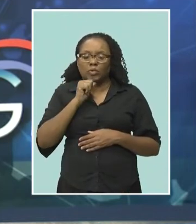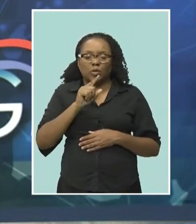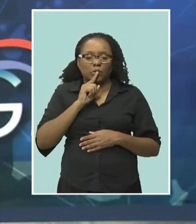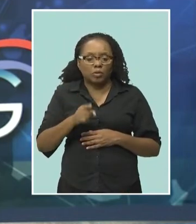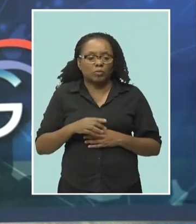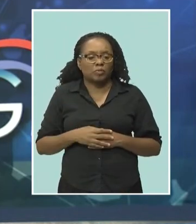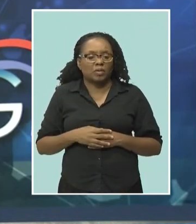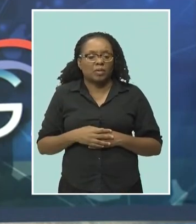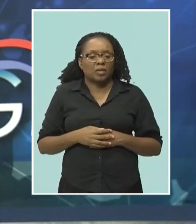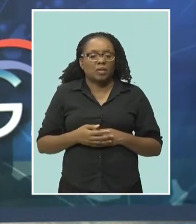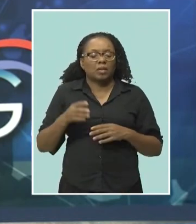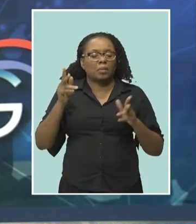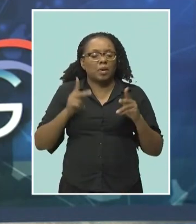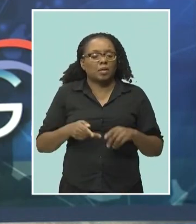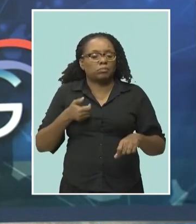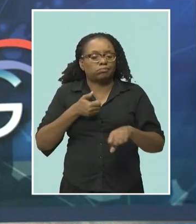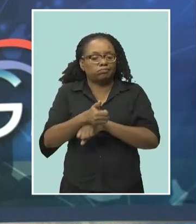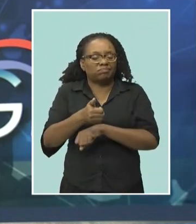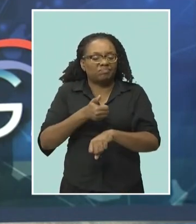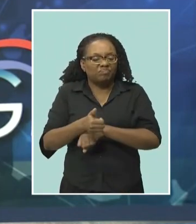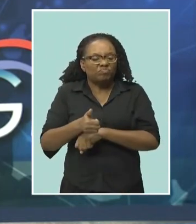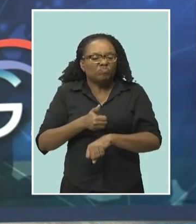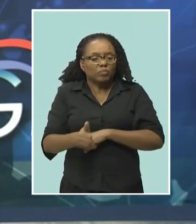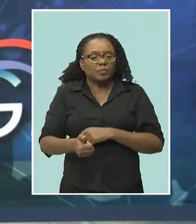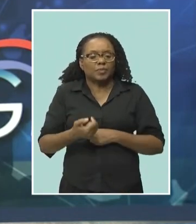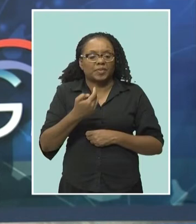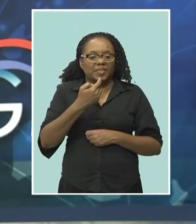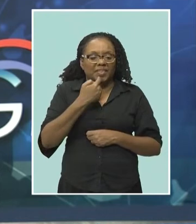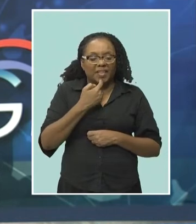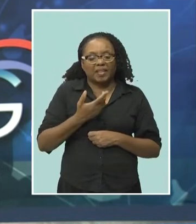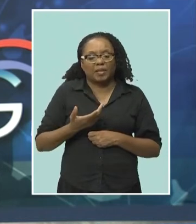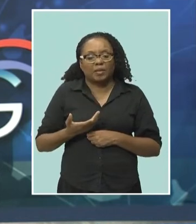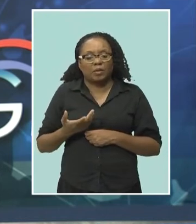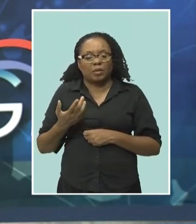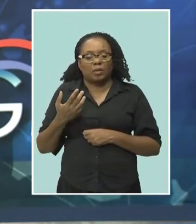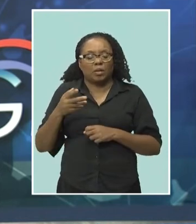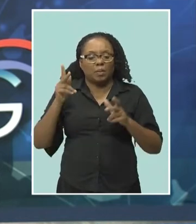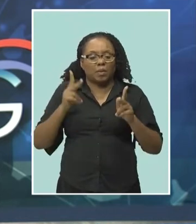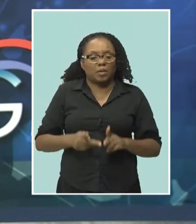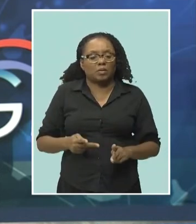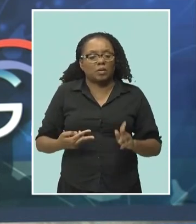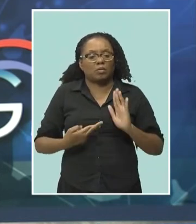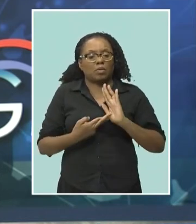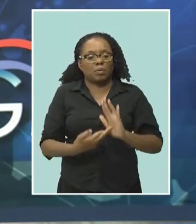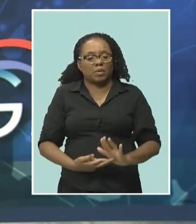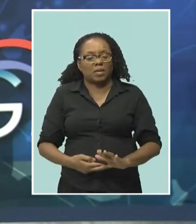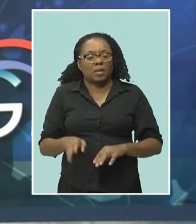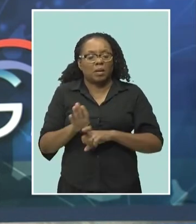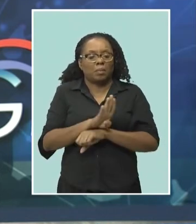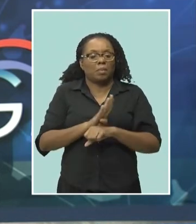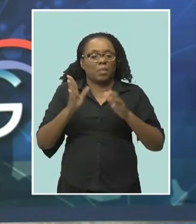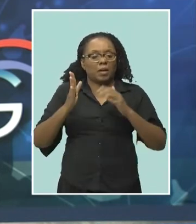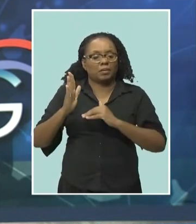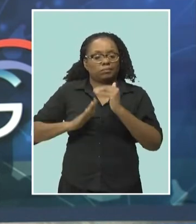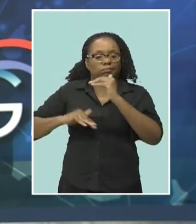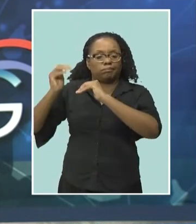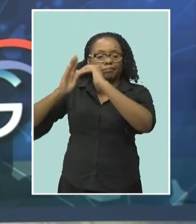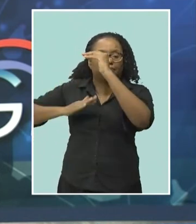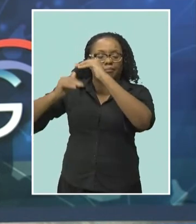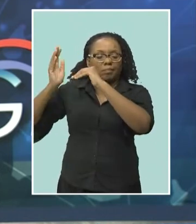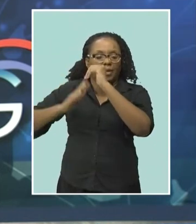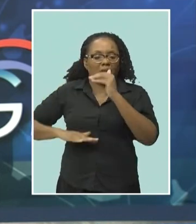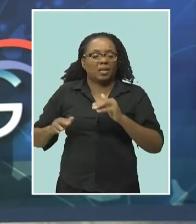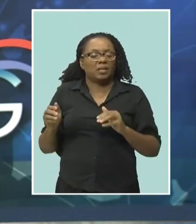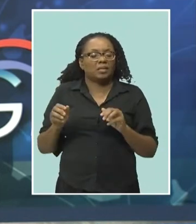untrue allegations were made by a person purporting to represent the Barbados Contractors and Artisans Cooperative Society